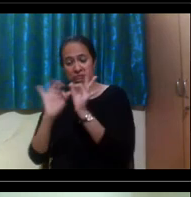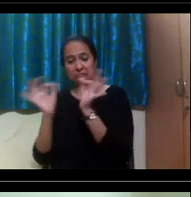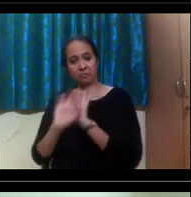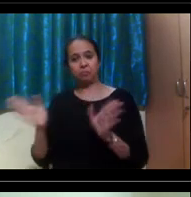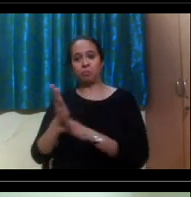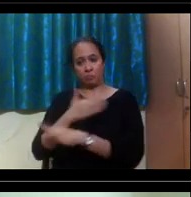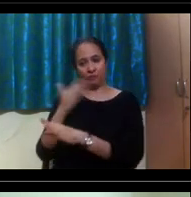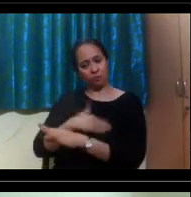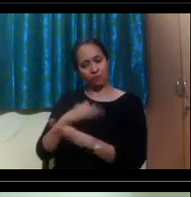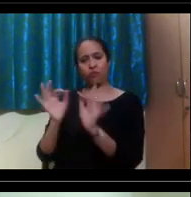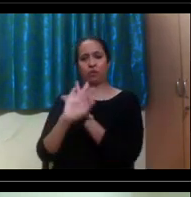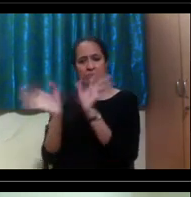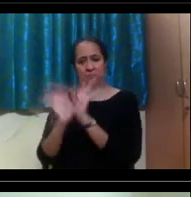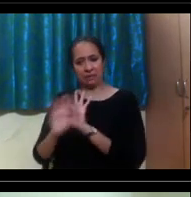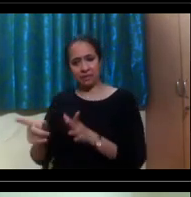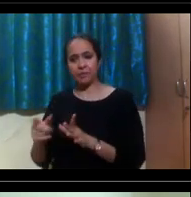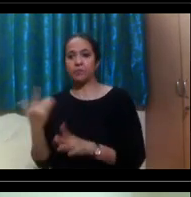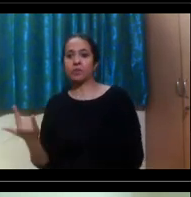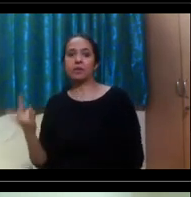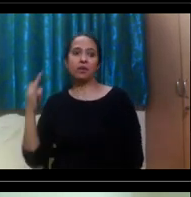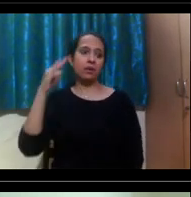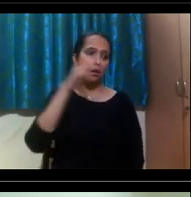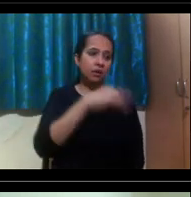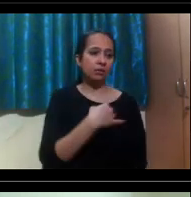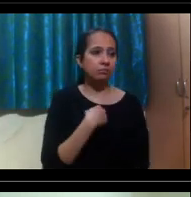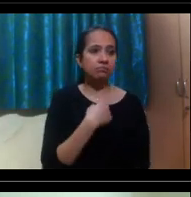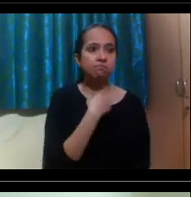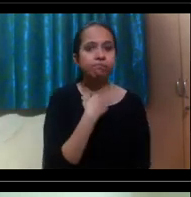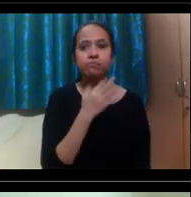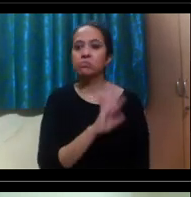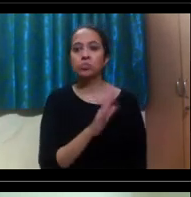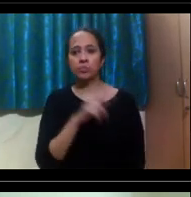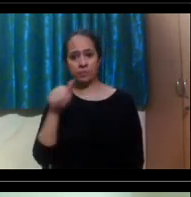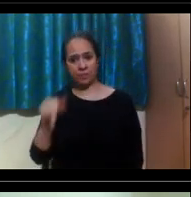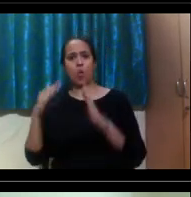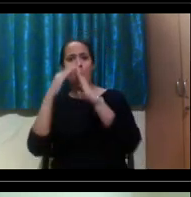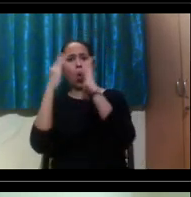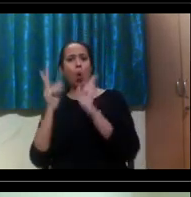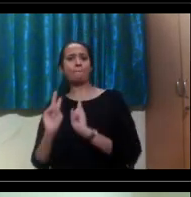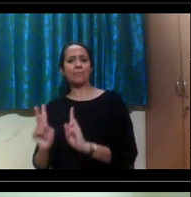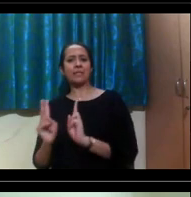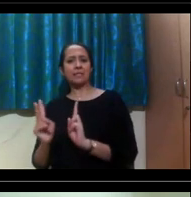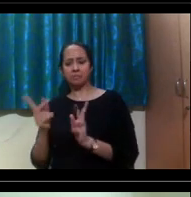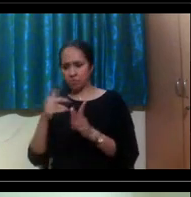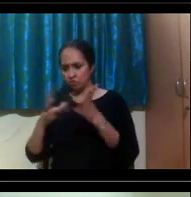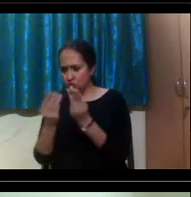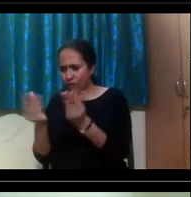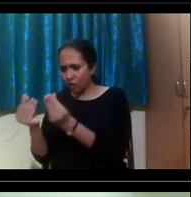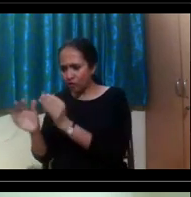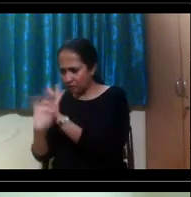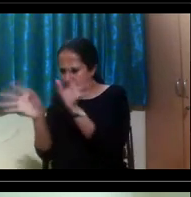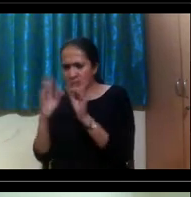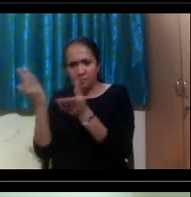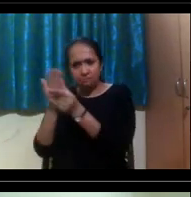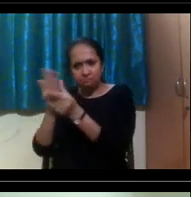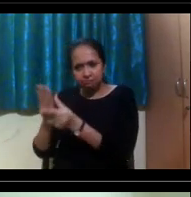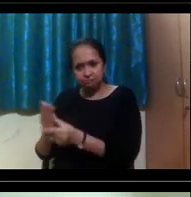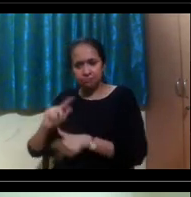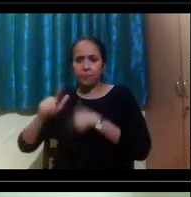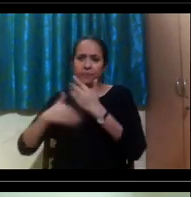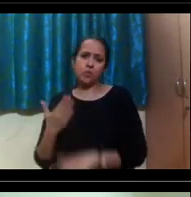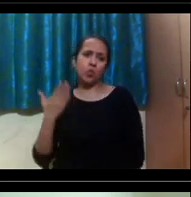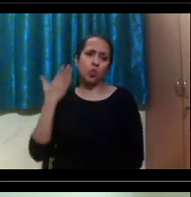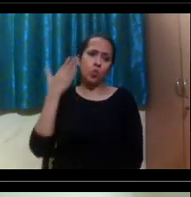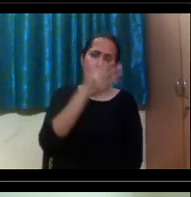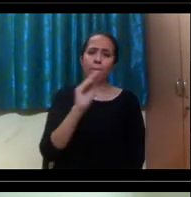get that done when you're home rather than having to, to deal with it and handle it whenever you're studying in the U.S., and then you realize you need another signature